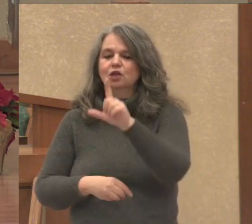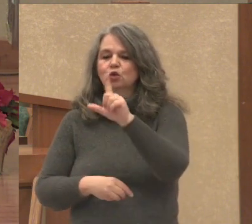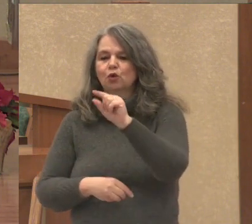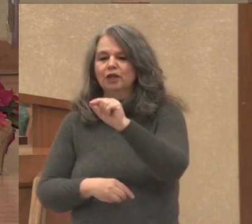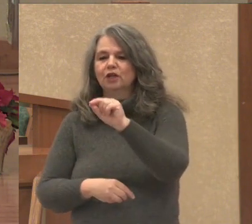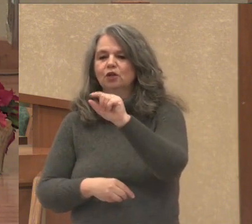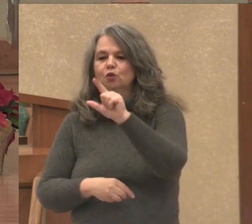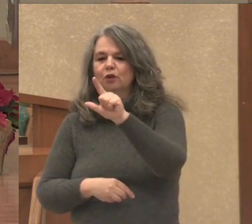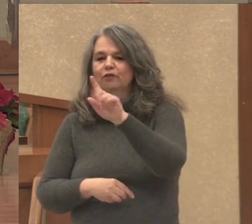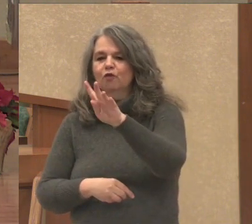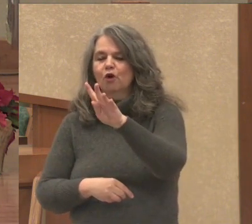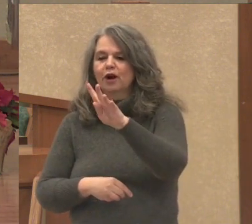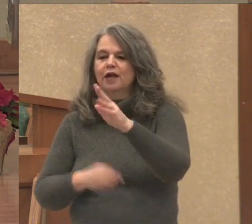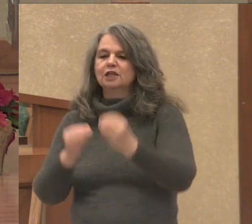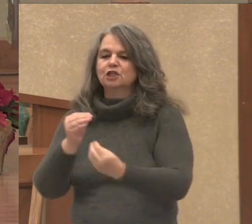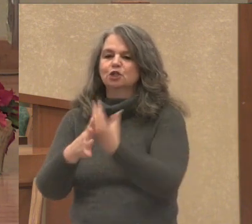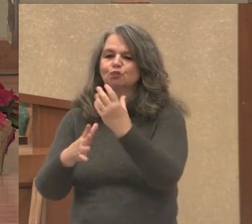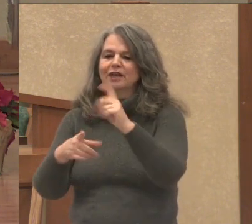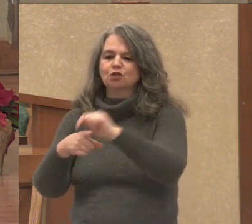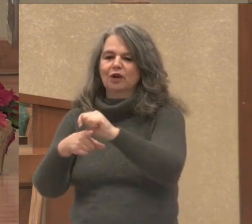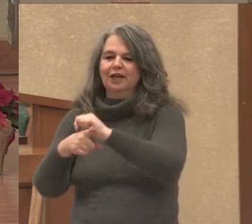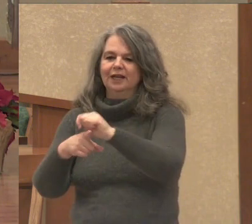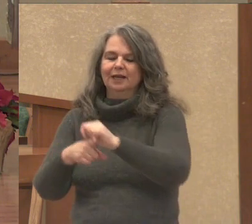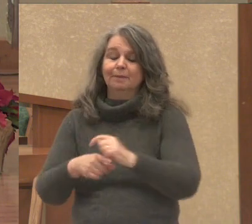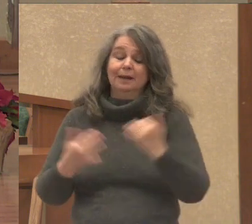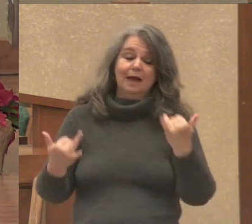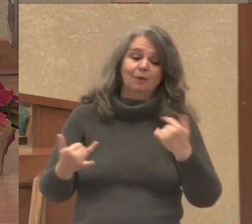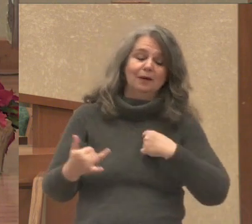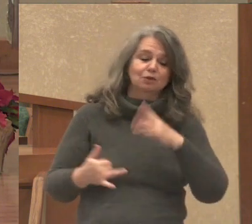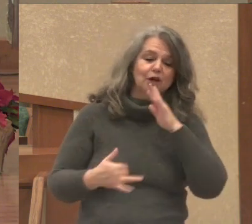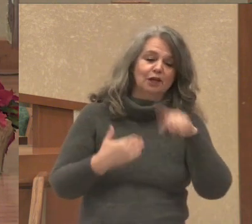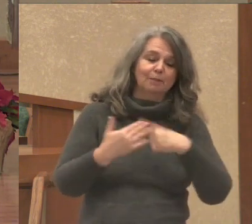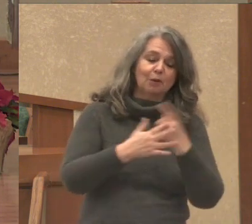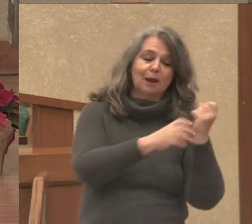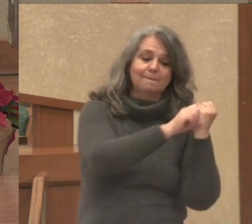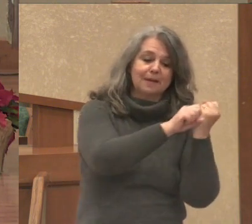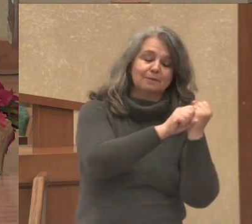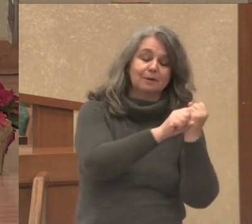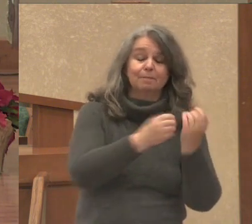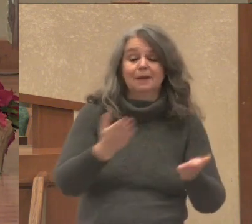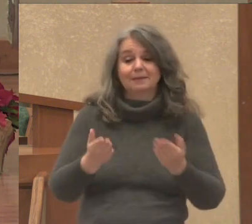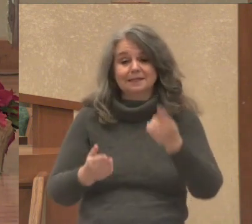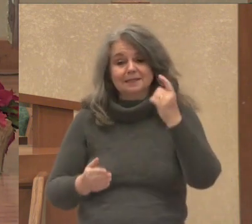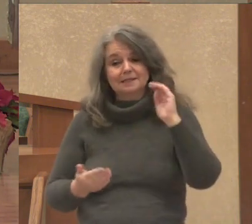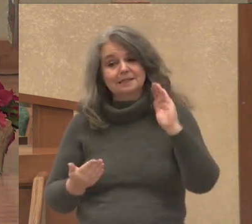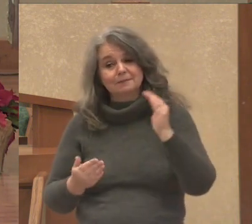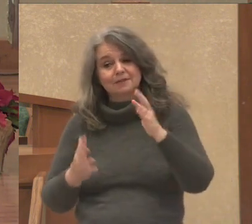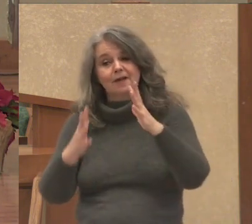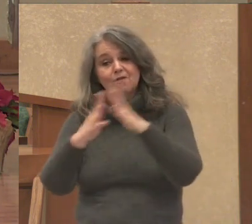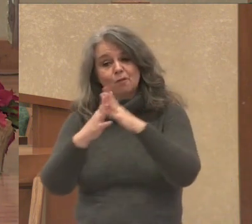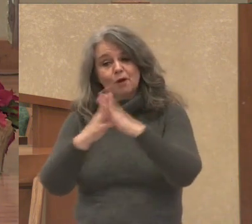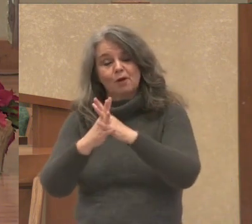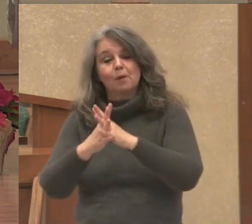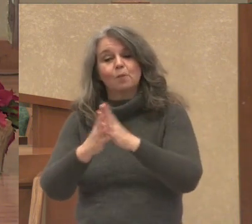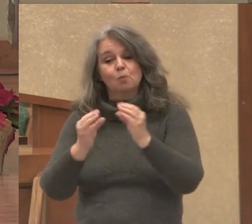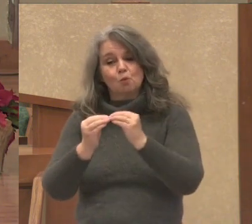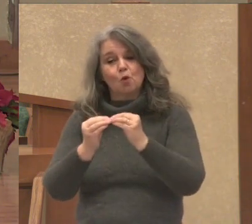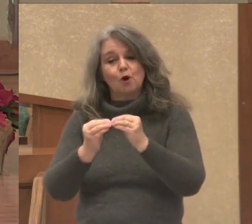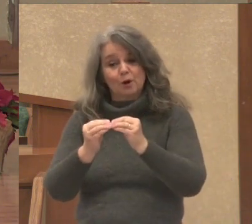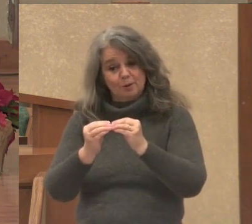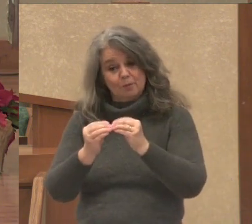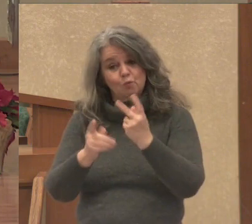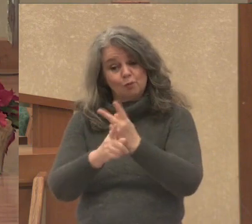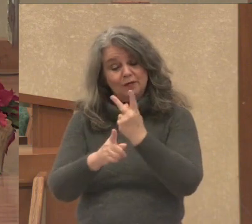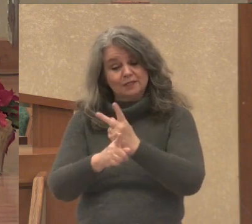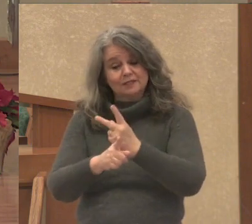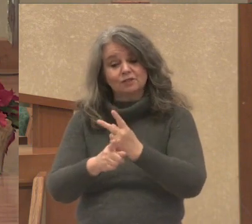But here I am talking about baseball. It might seem like football is more appropriate with the Vikings-Packers game going on